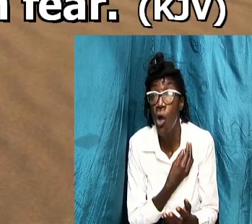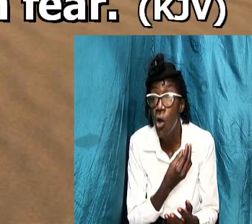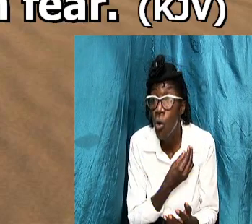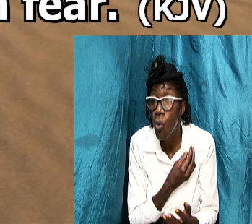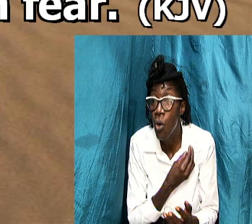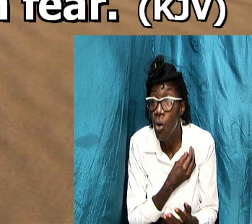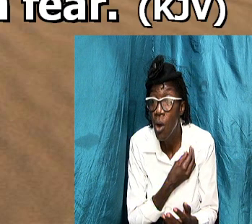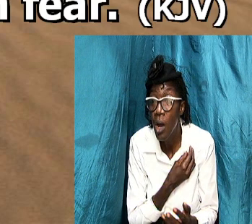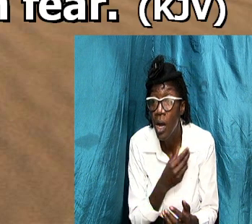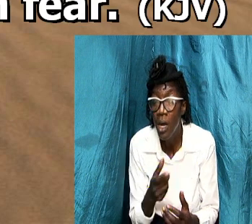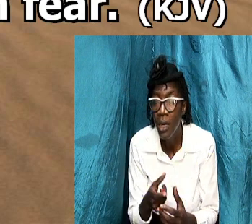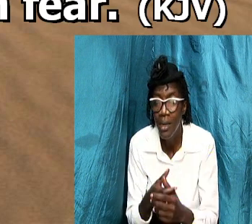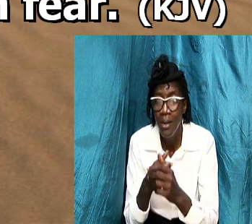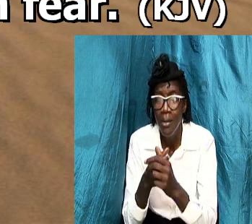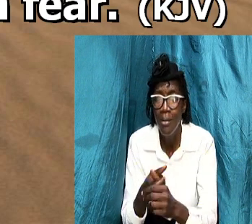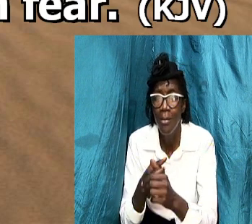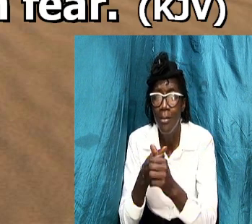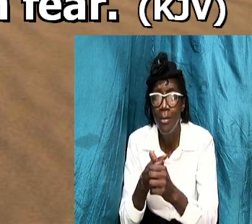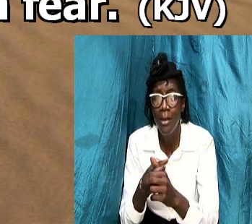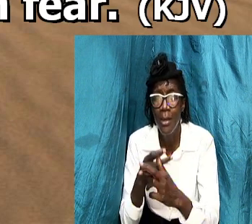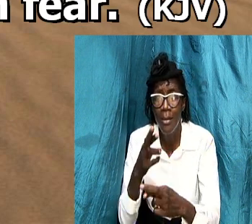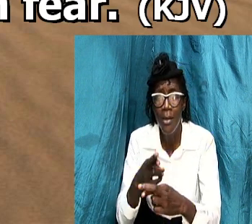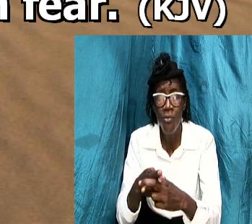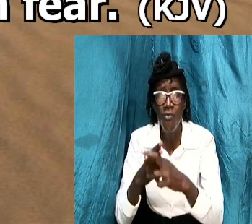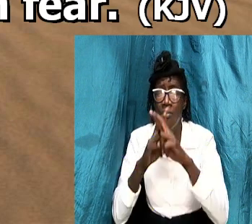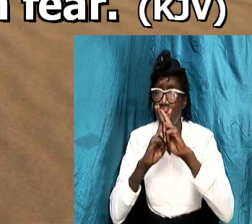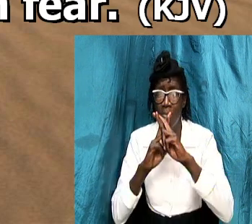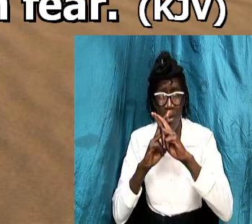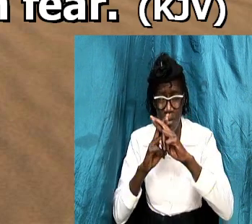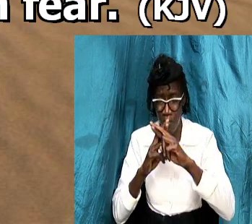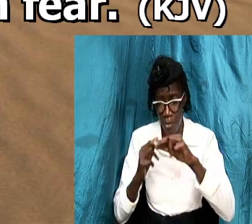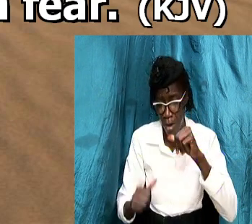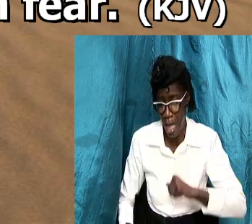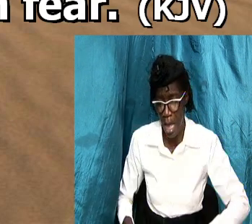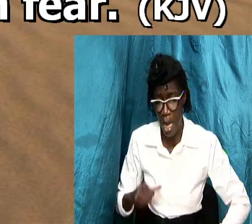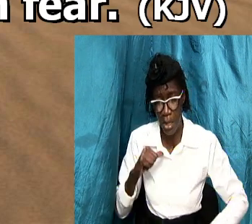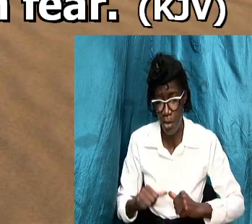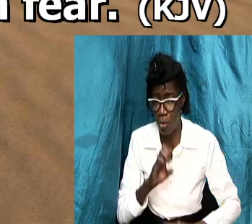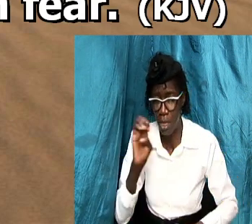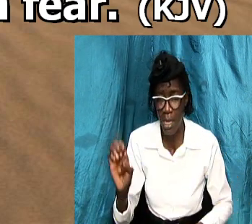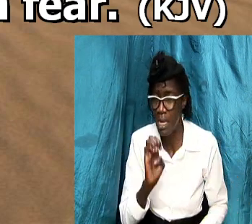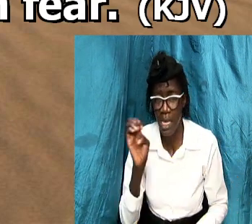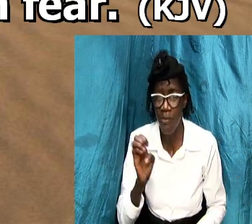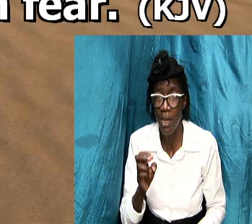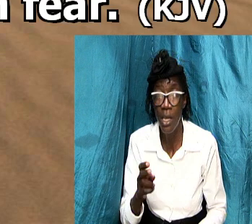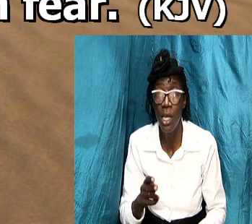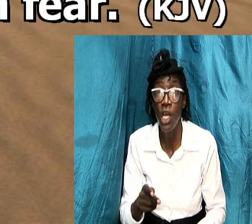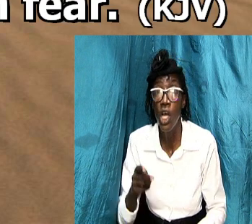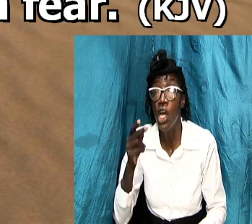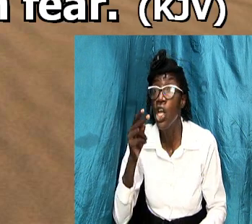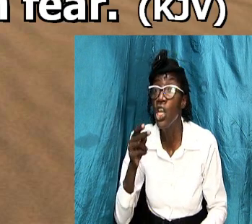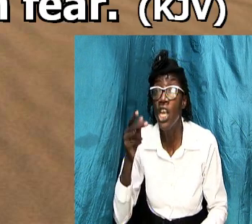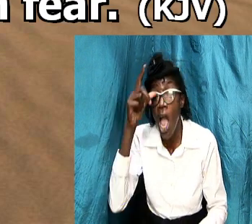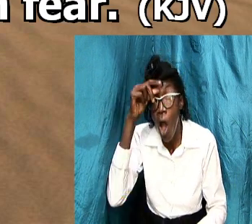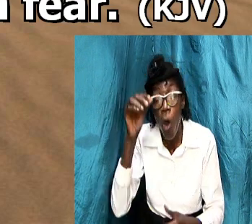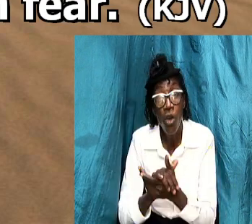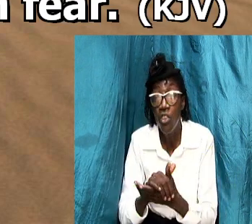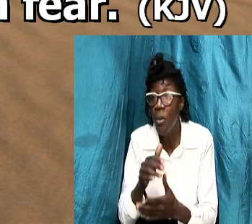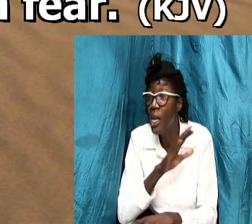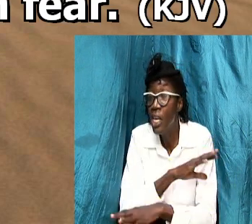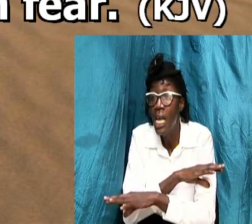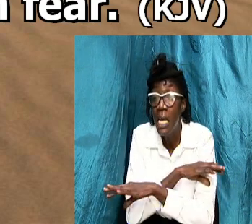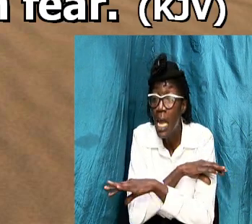chaste and respectful attitude even the husband that doesn't deserve that kind of attitude and chaste